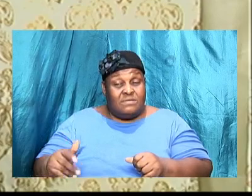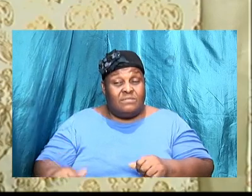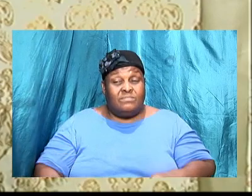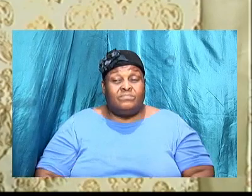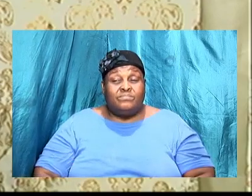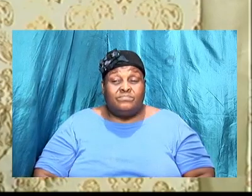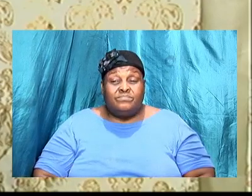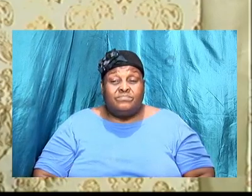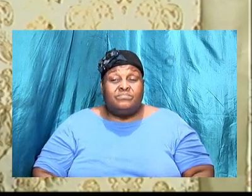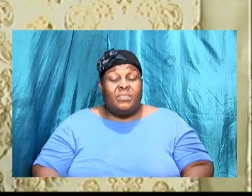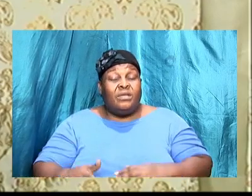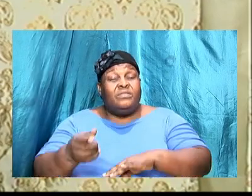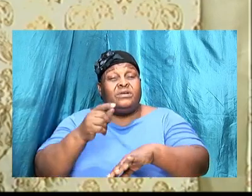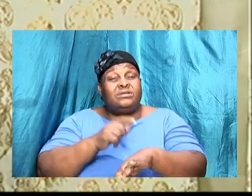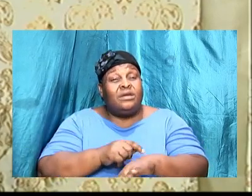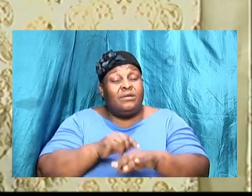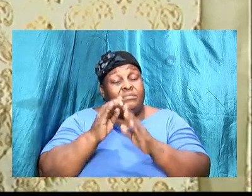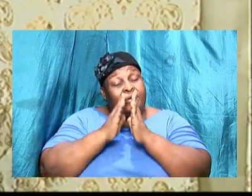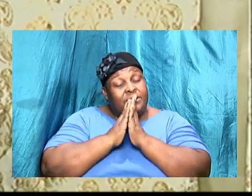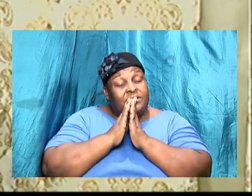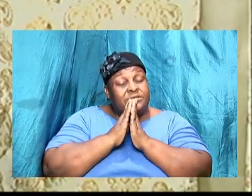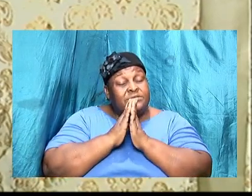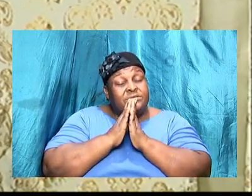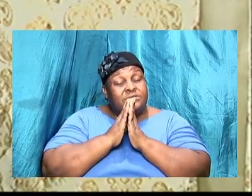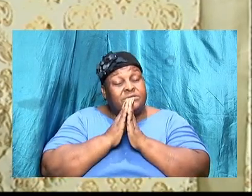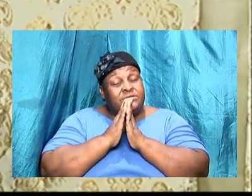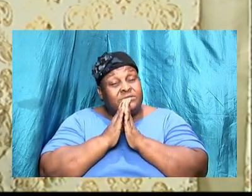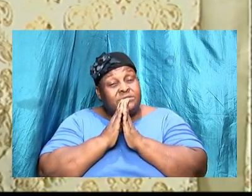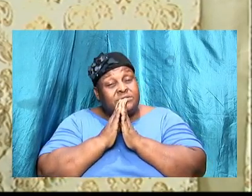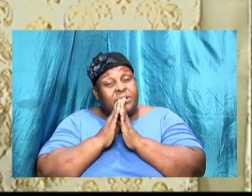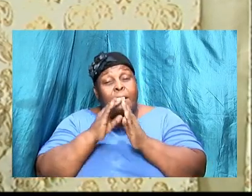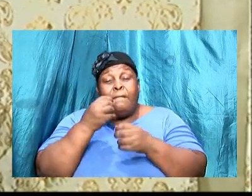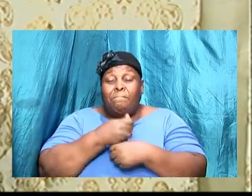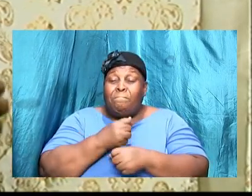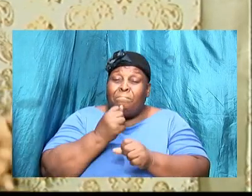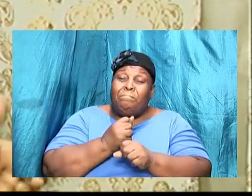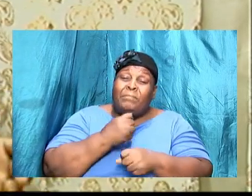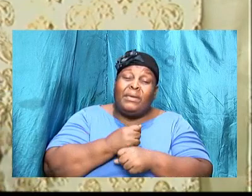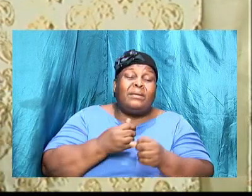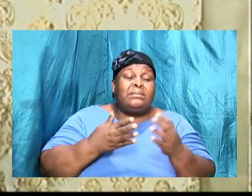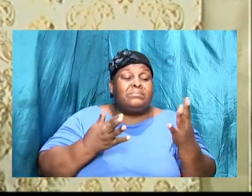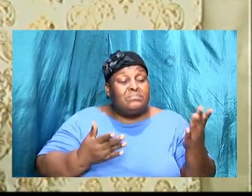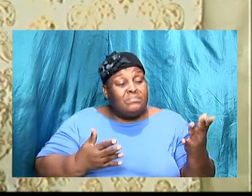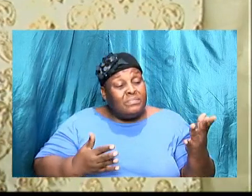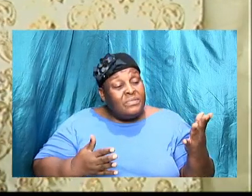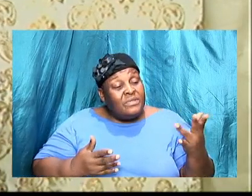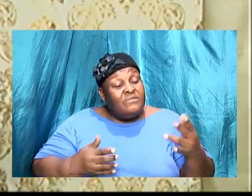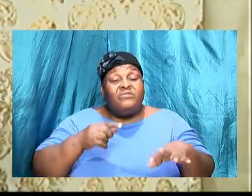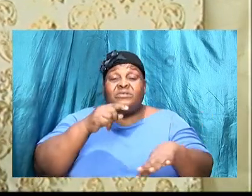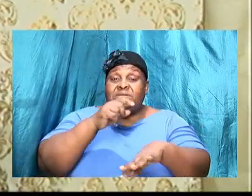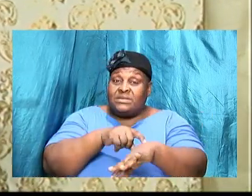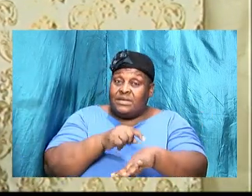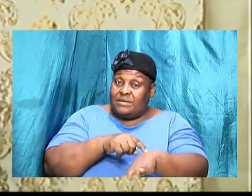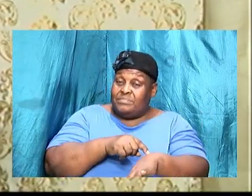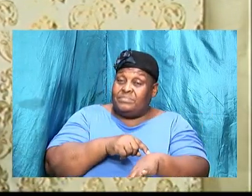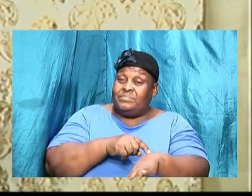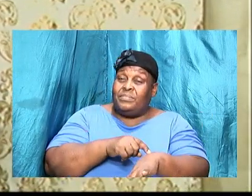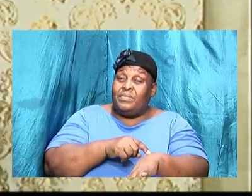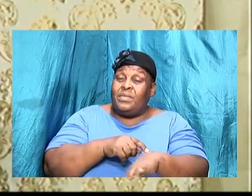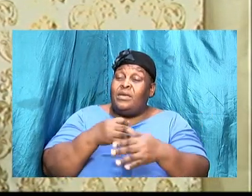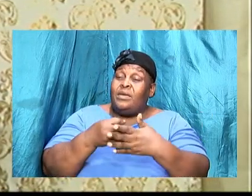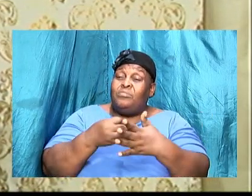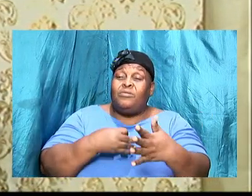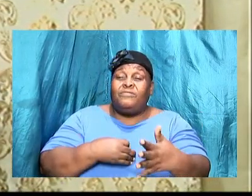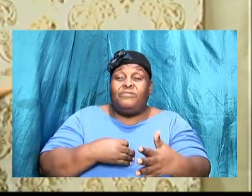There are times when we ask and we are going to have to wait for a period of time before